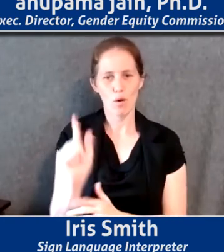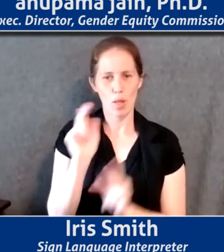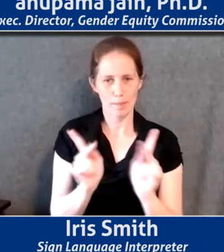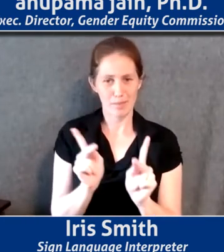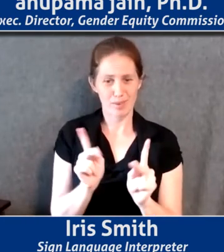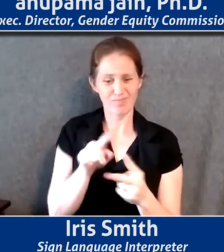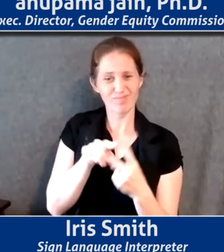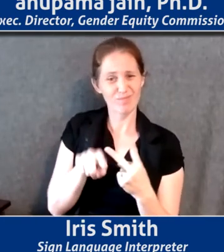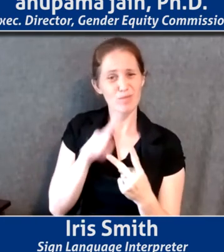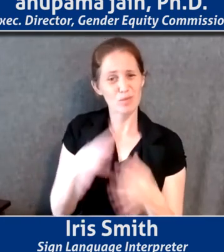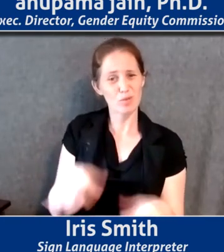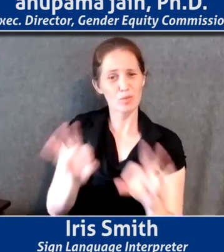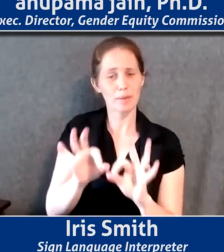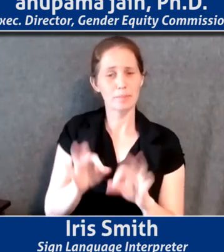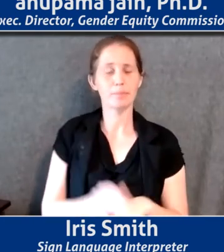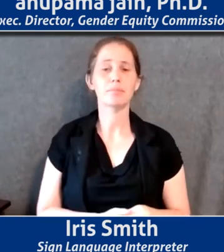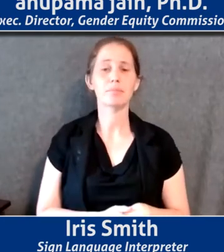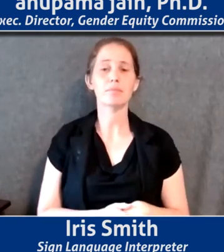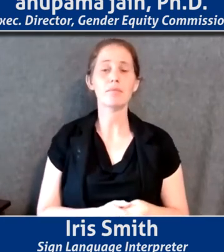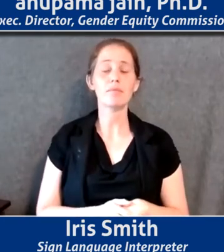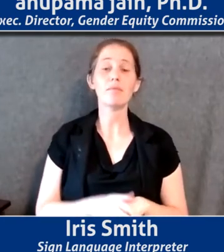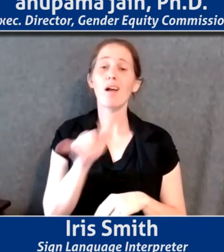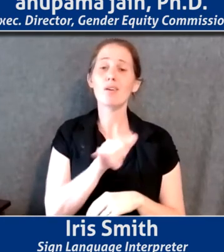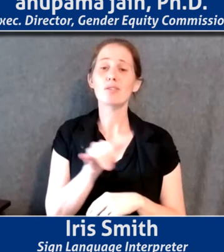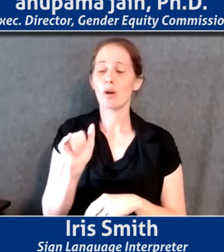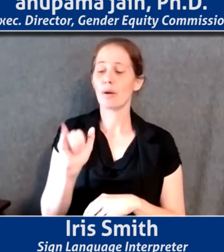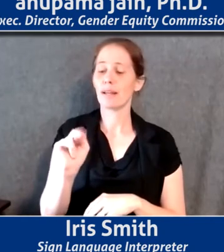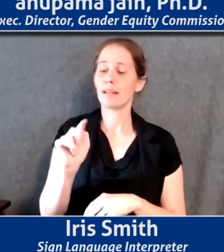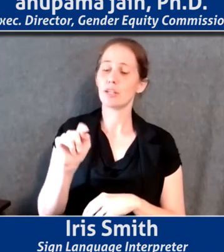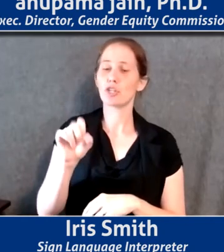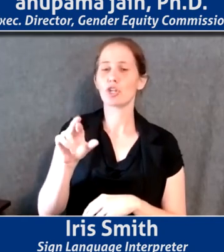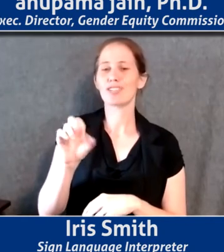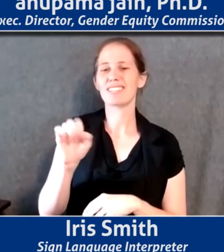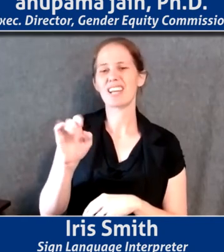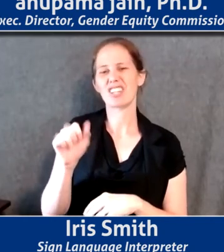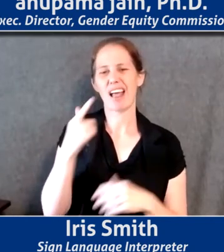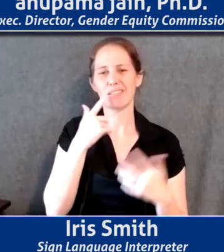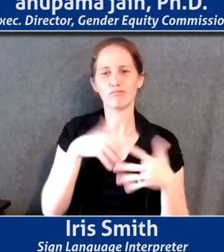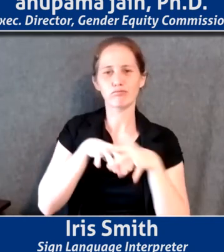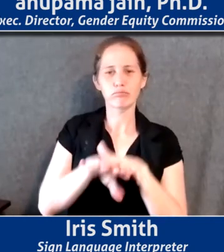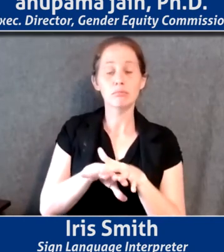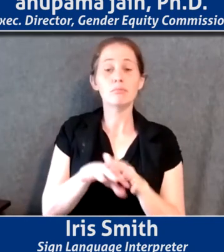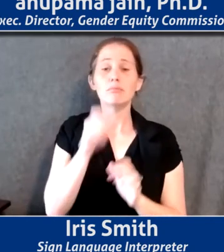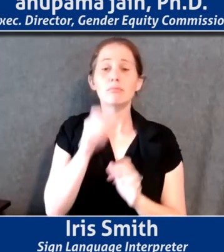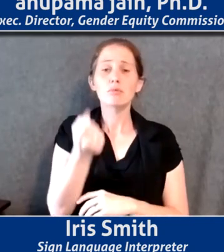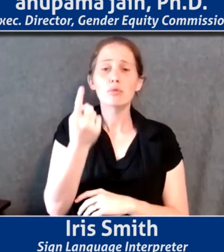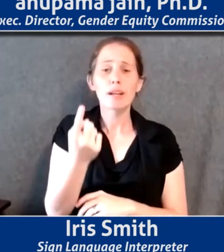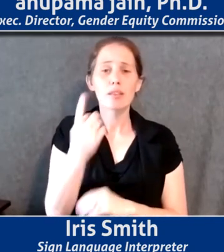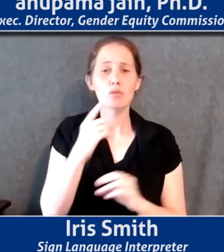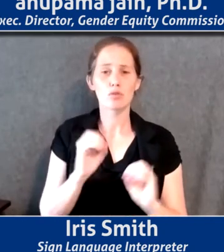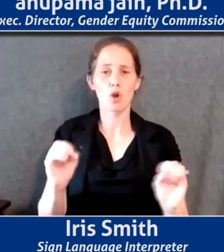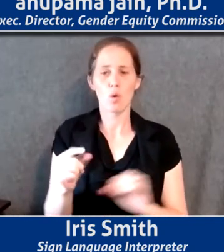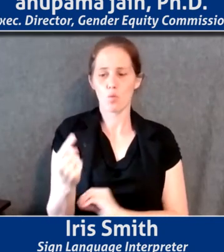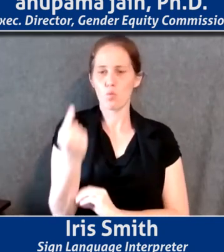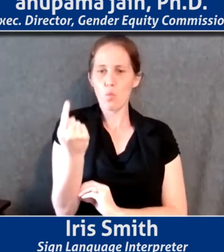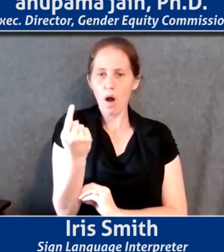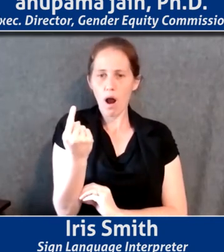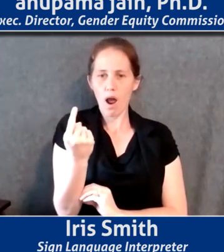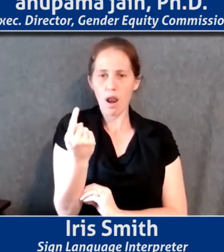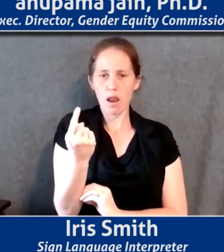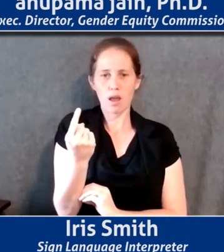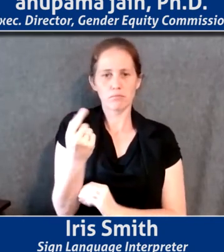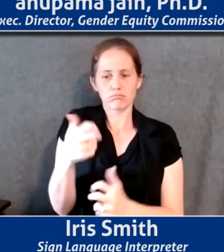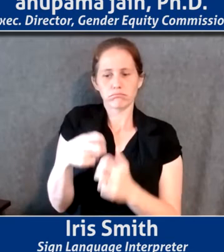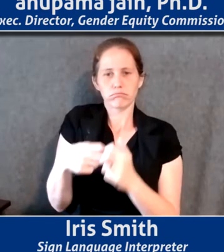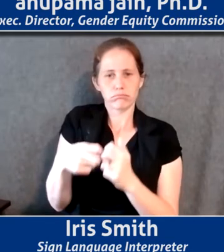things. And just to speak about intersectionality for a moment, that there is no single issue that is